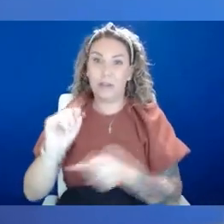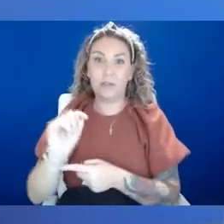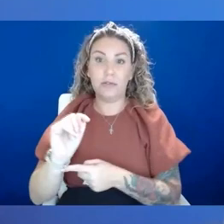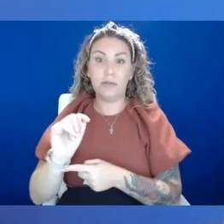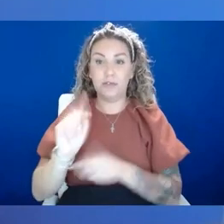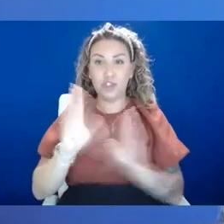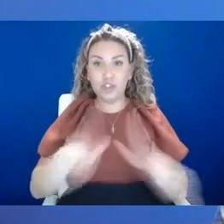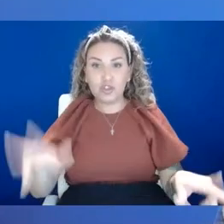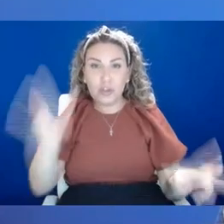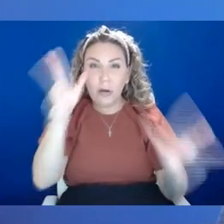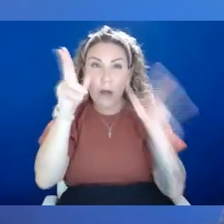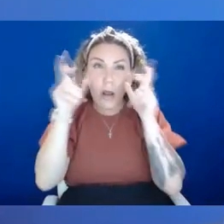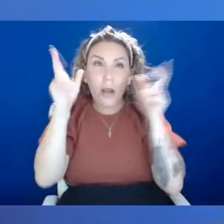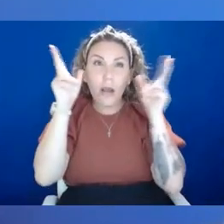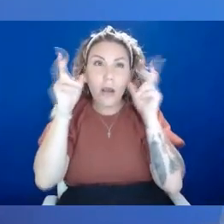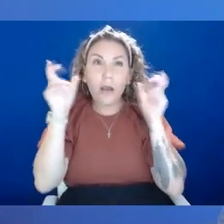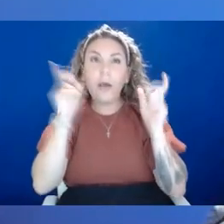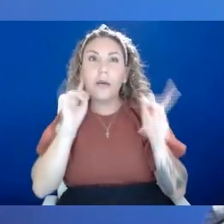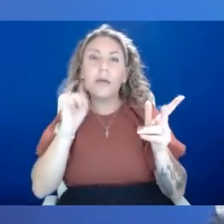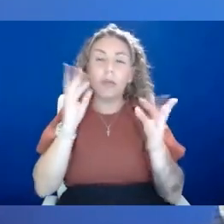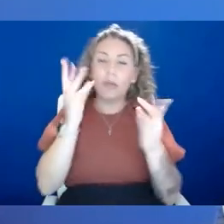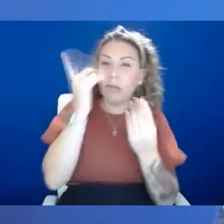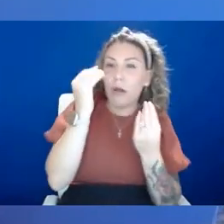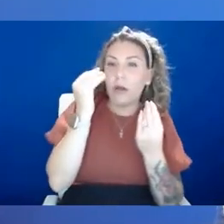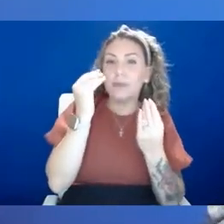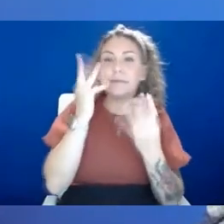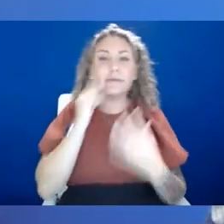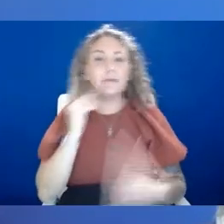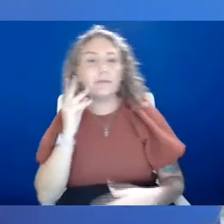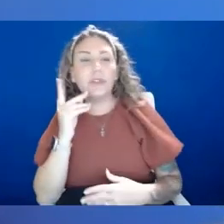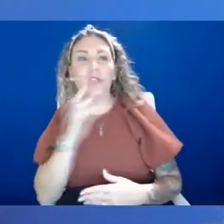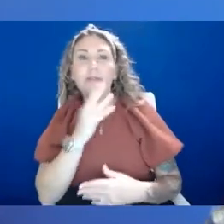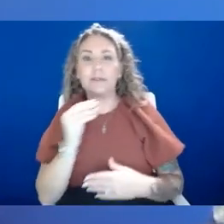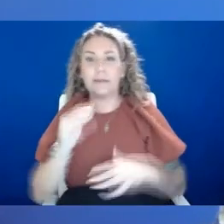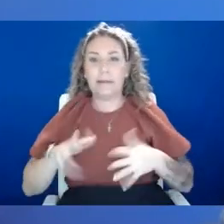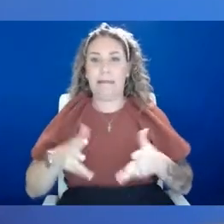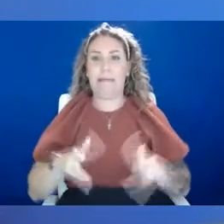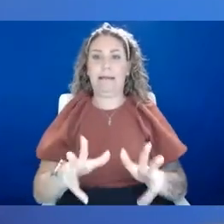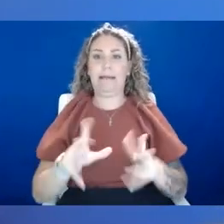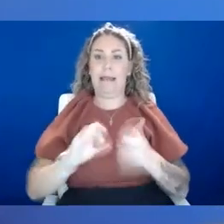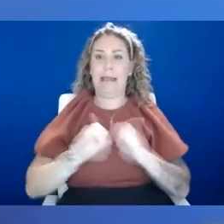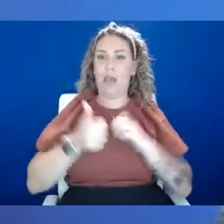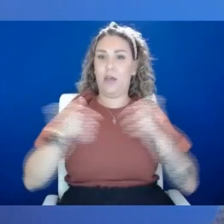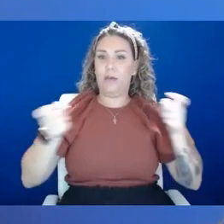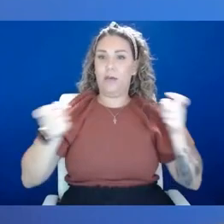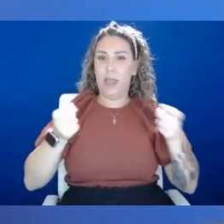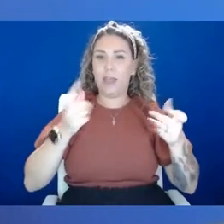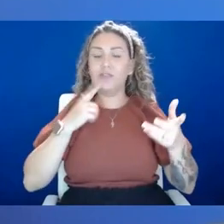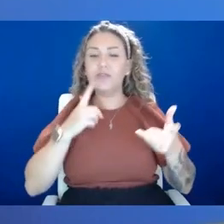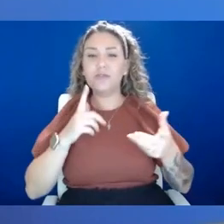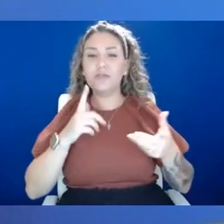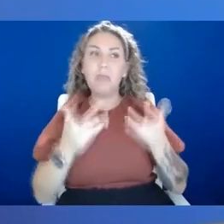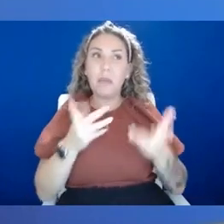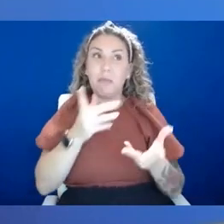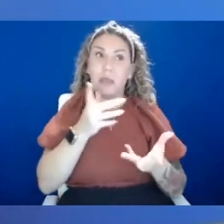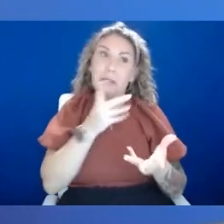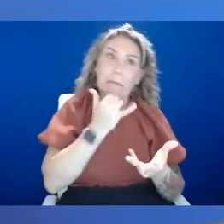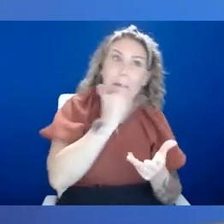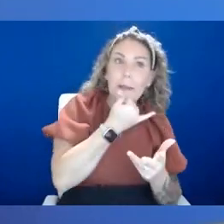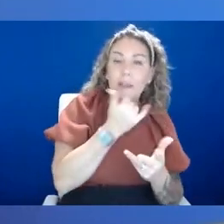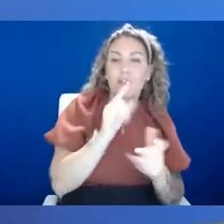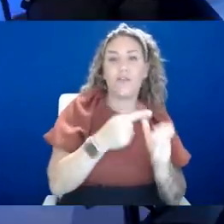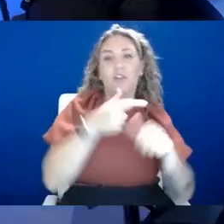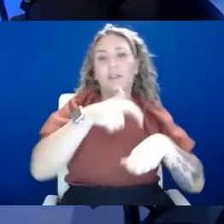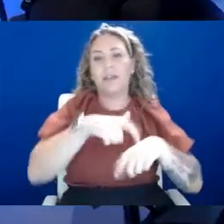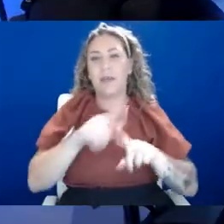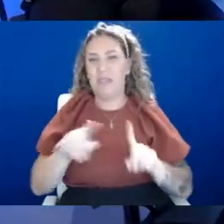about thoughts and feelings and experience anxiety, but also ways that we can manage it. And we might not get it right the first time, but, but we can keep trying. Just kids and mental health.